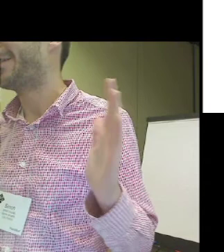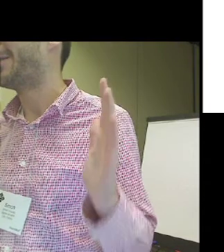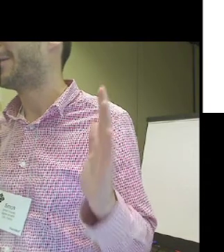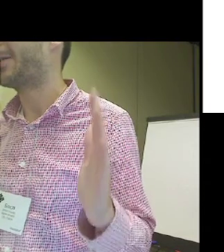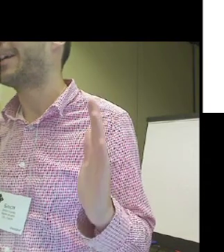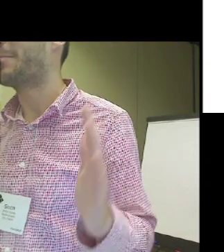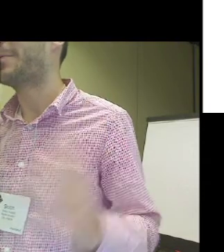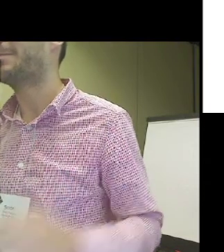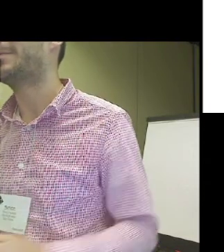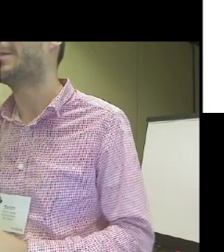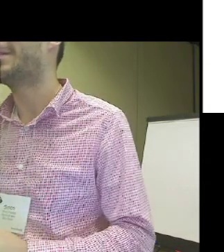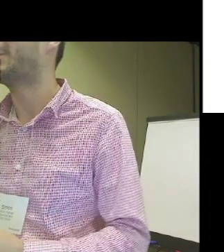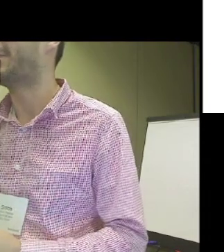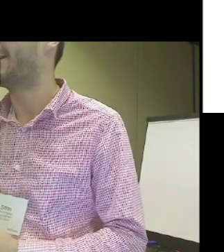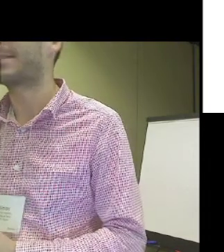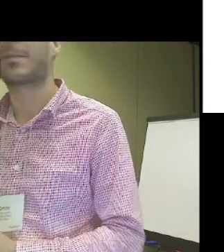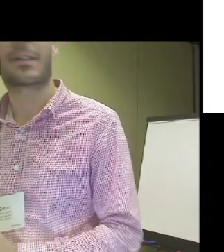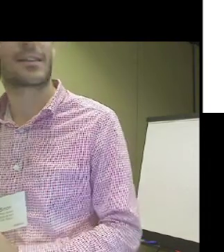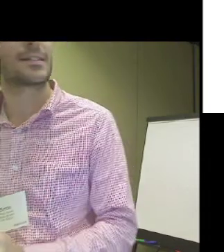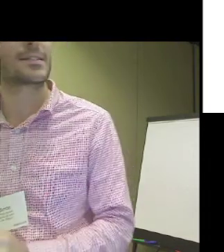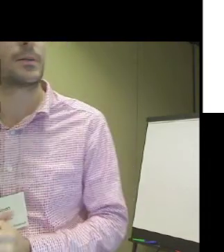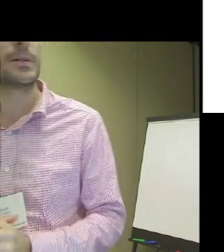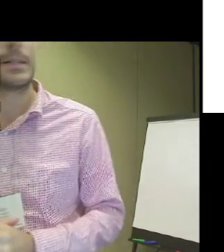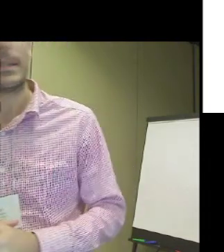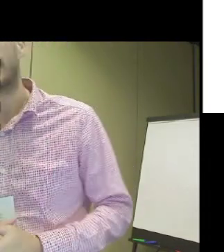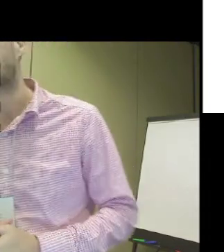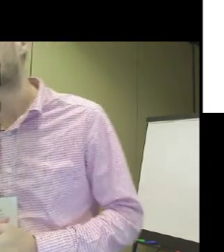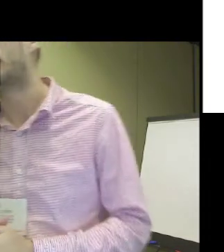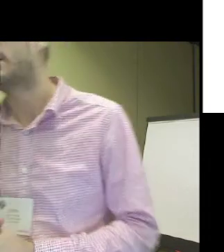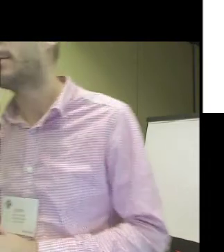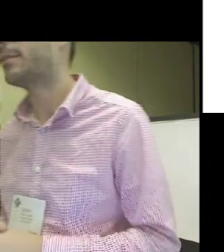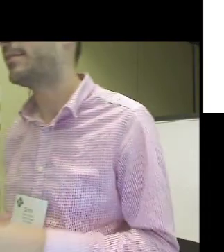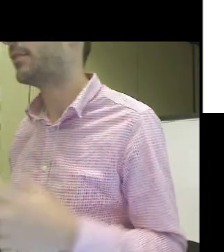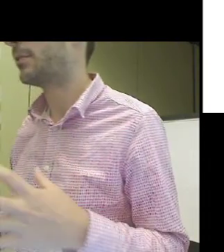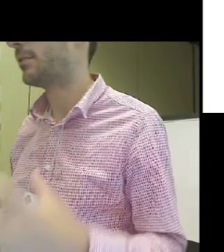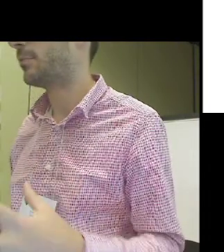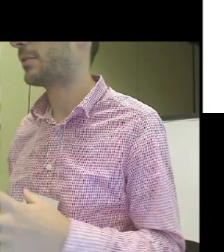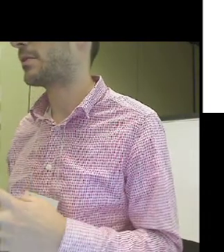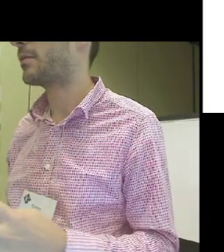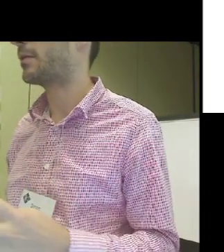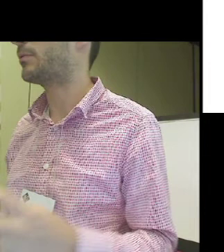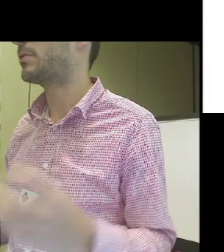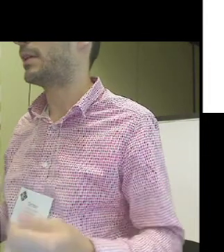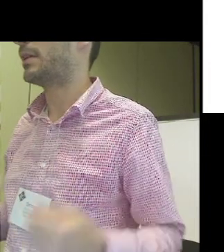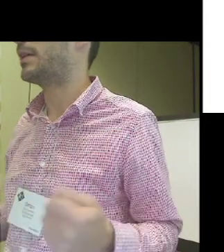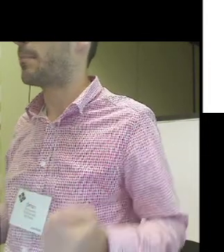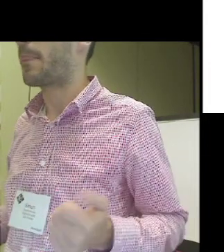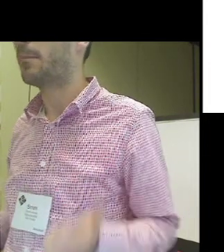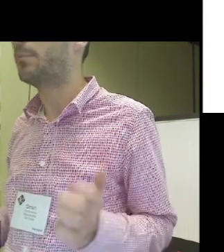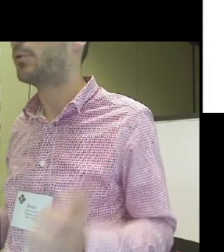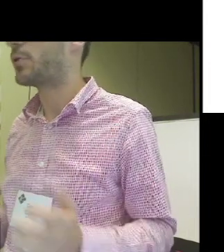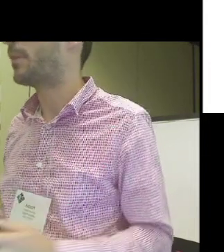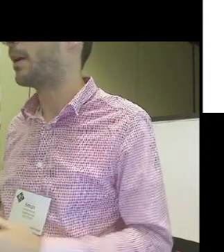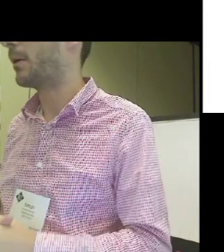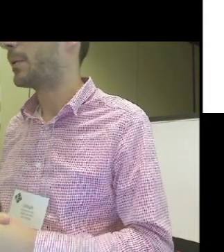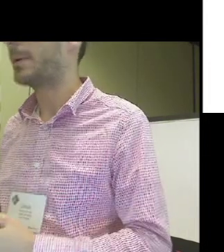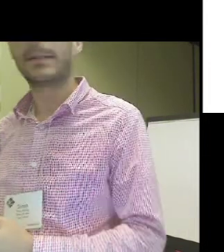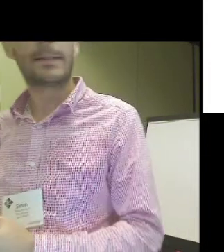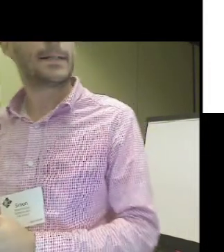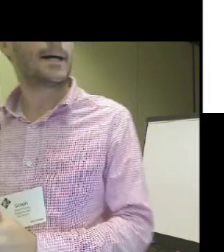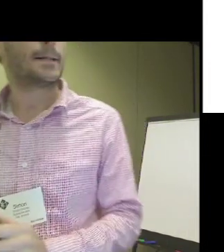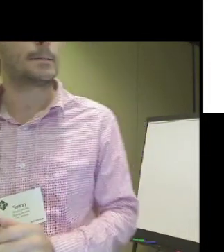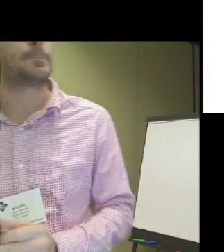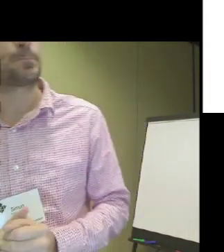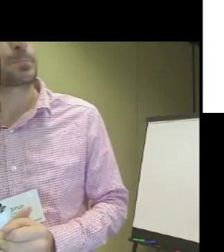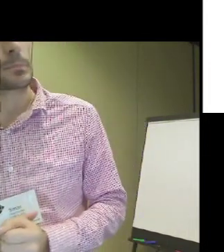a gap between the two dates, as you can see it. So it was really difficult because nothing was really pushed by law.